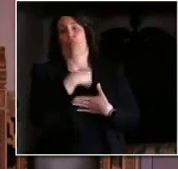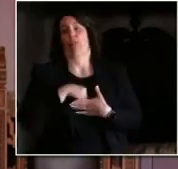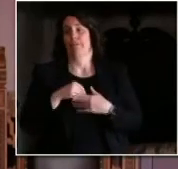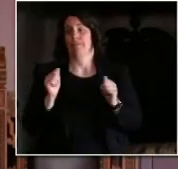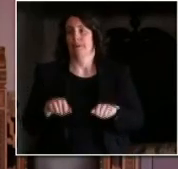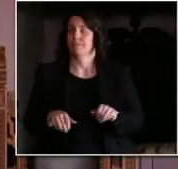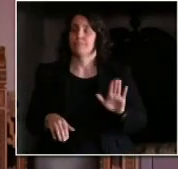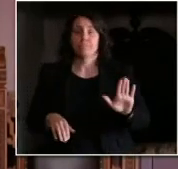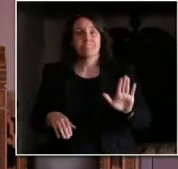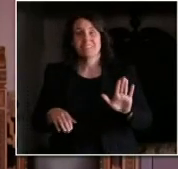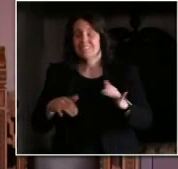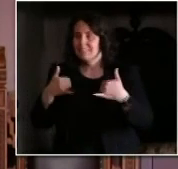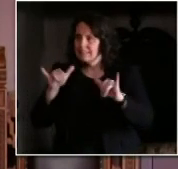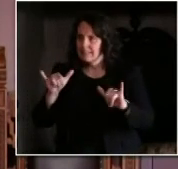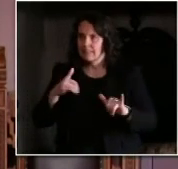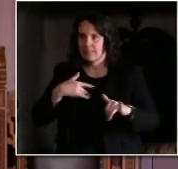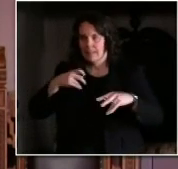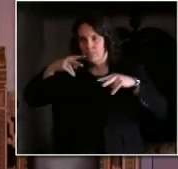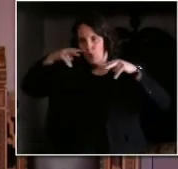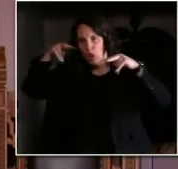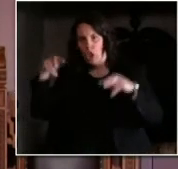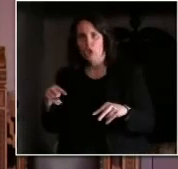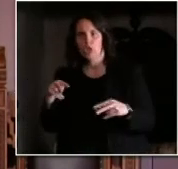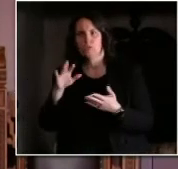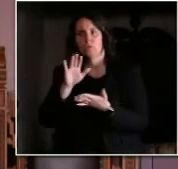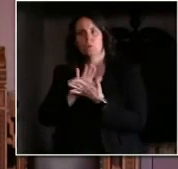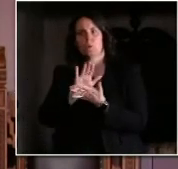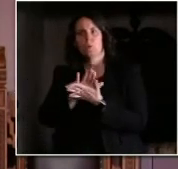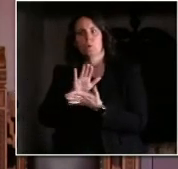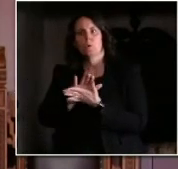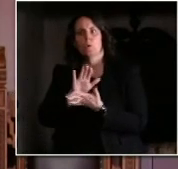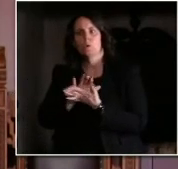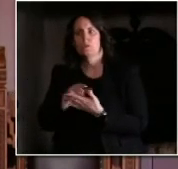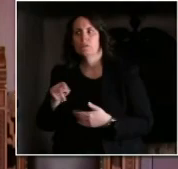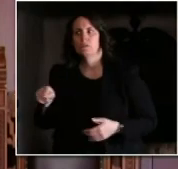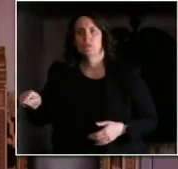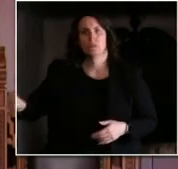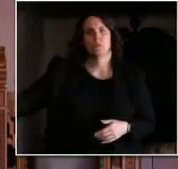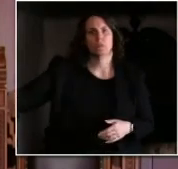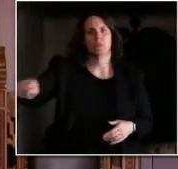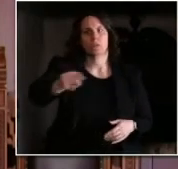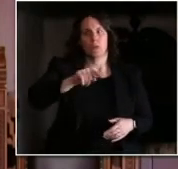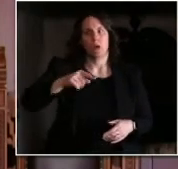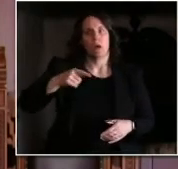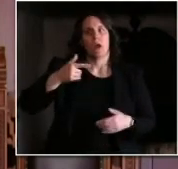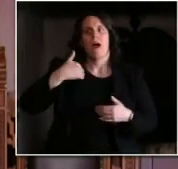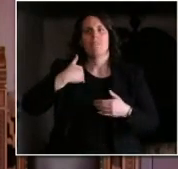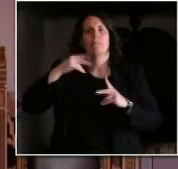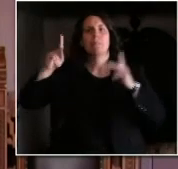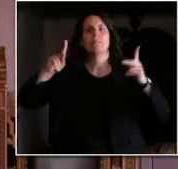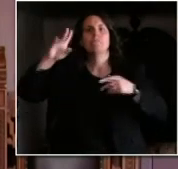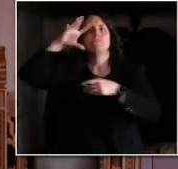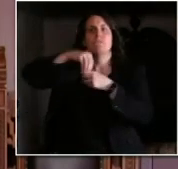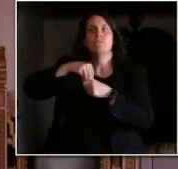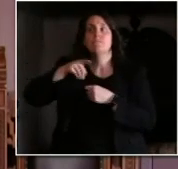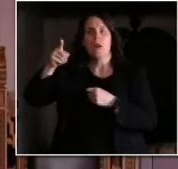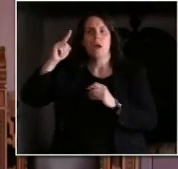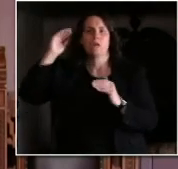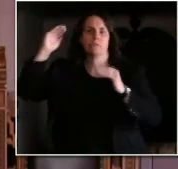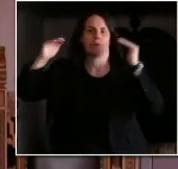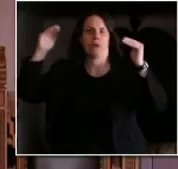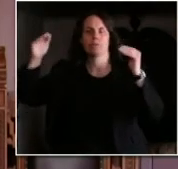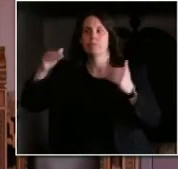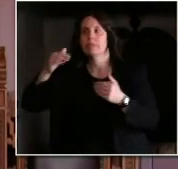school has multiple adults coming in and out, whether it's teachers, whether it's parents, whether it's people